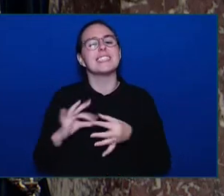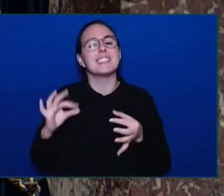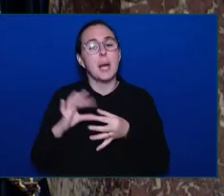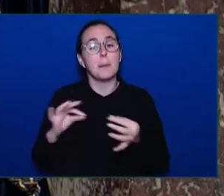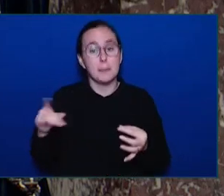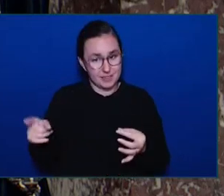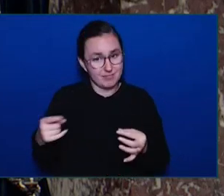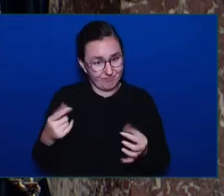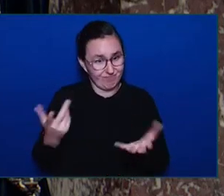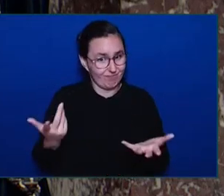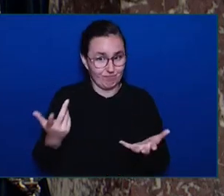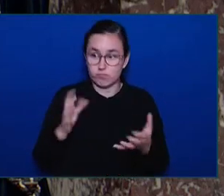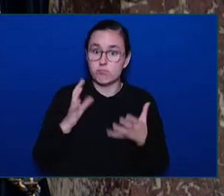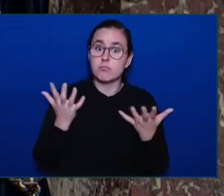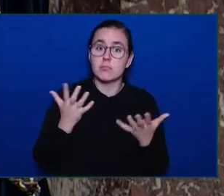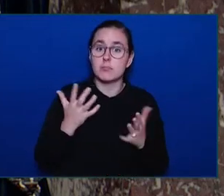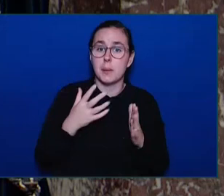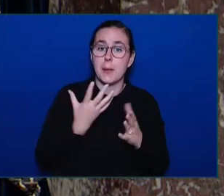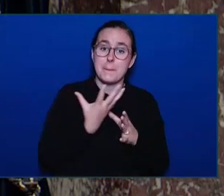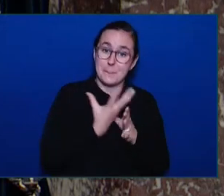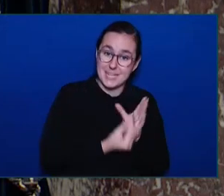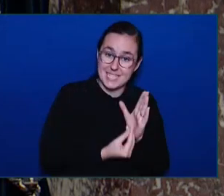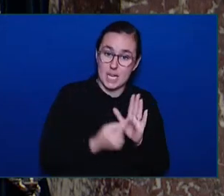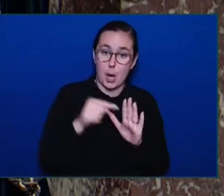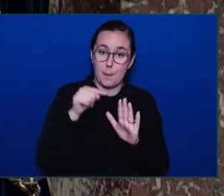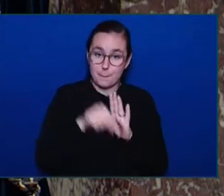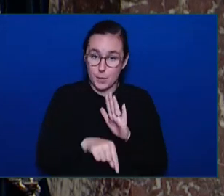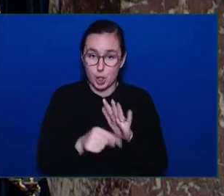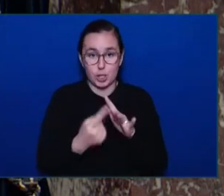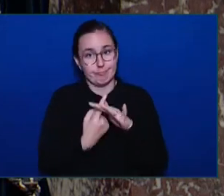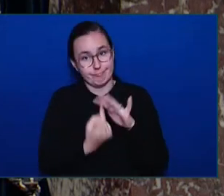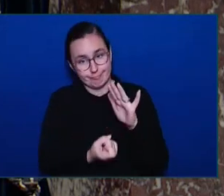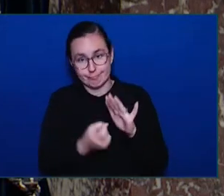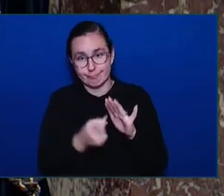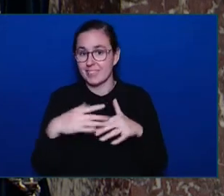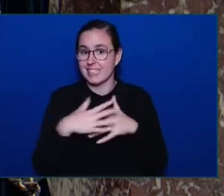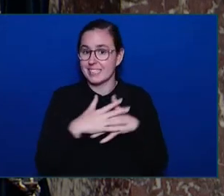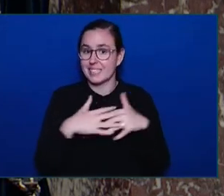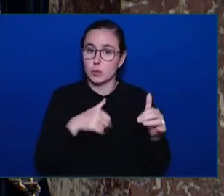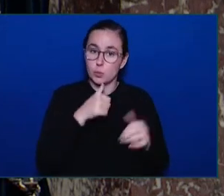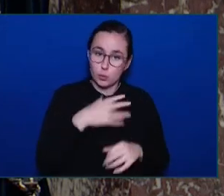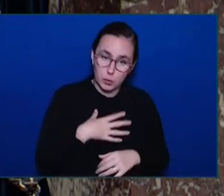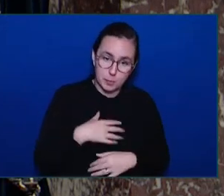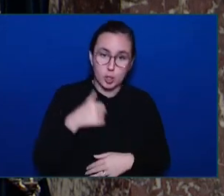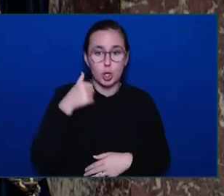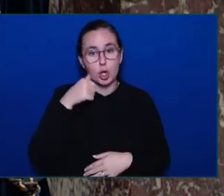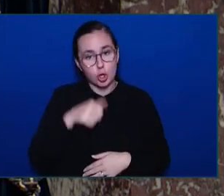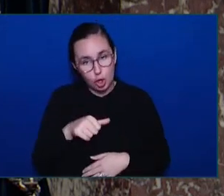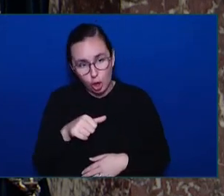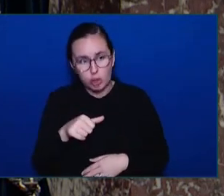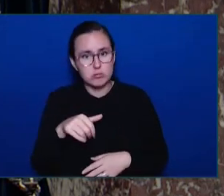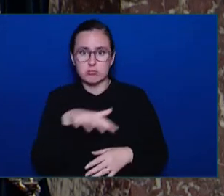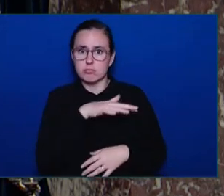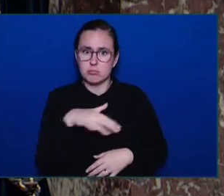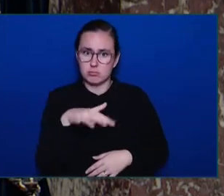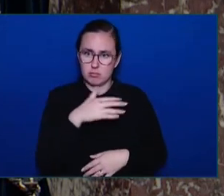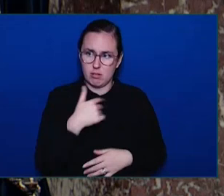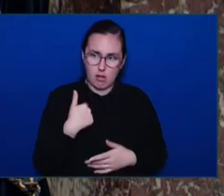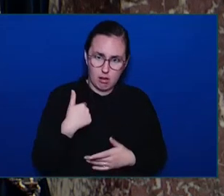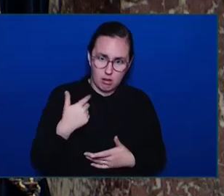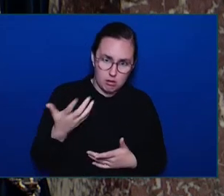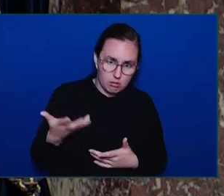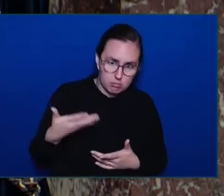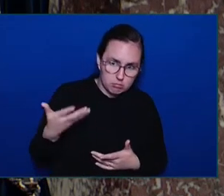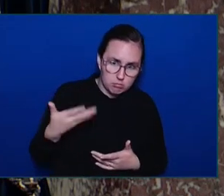and girls and the very small amounts of money that have been invested in action